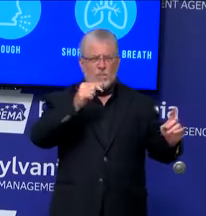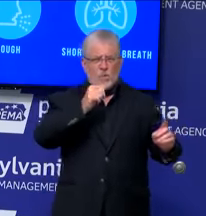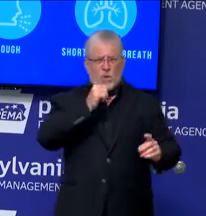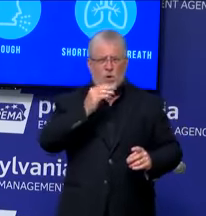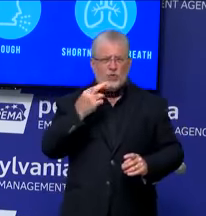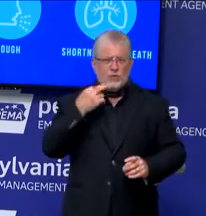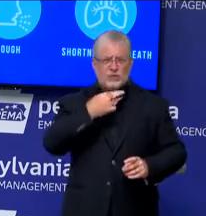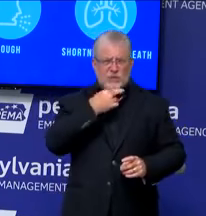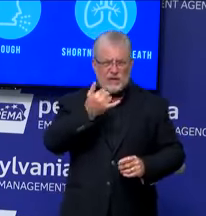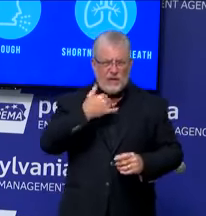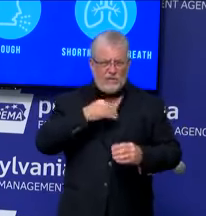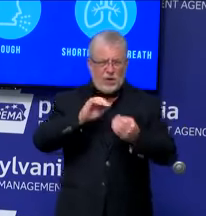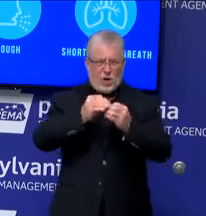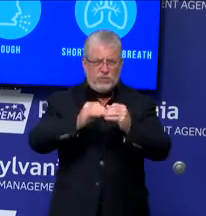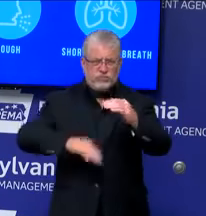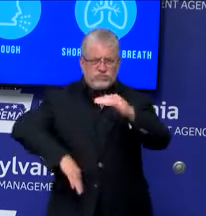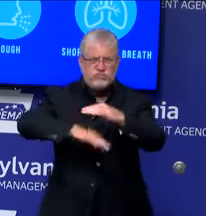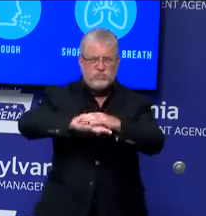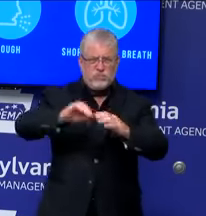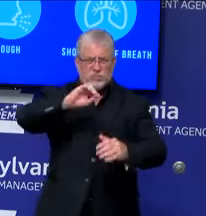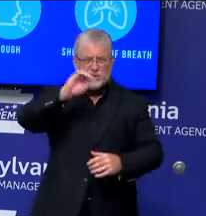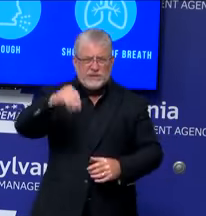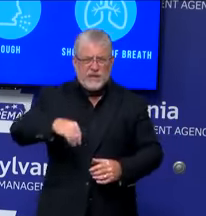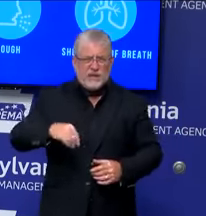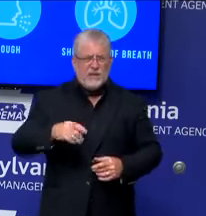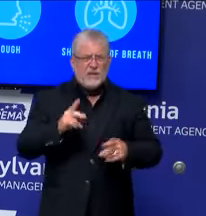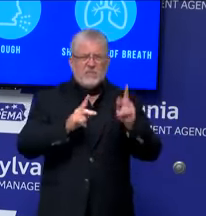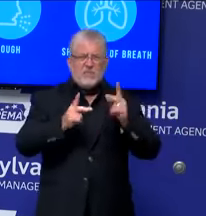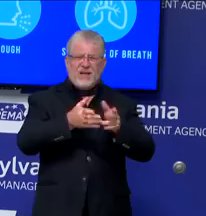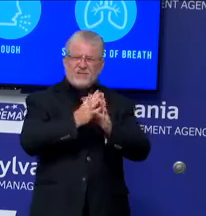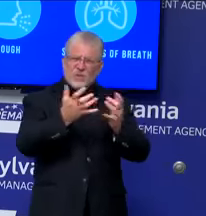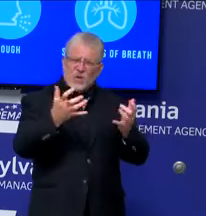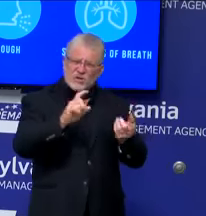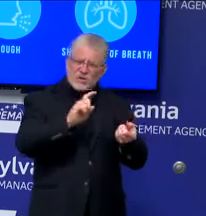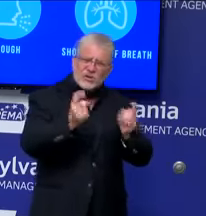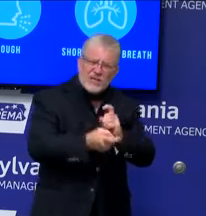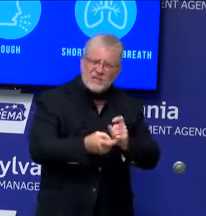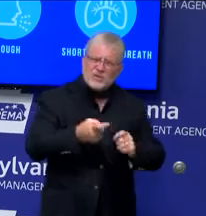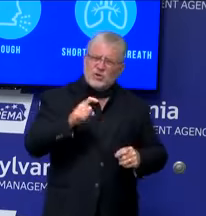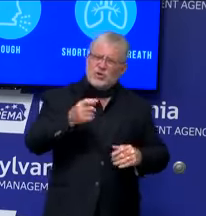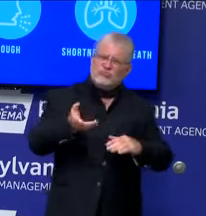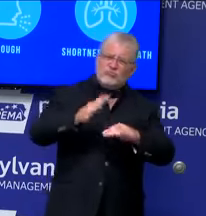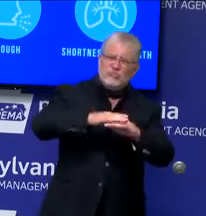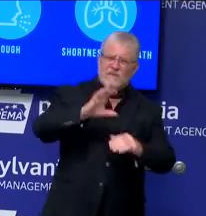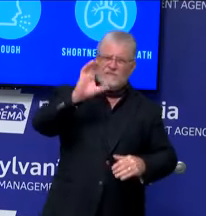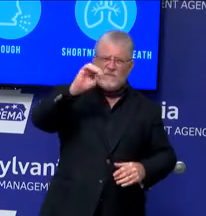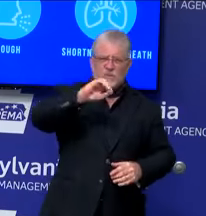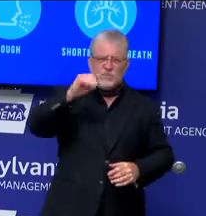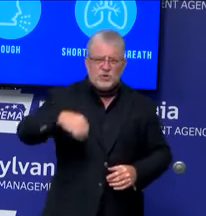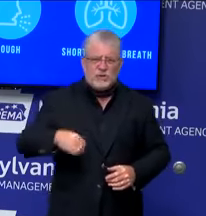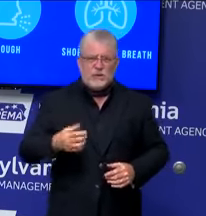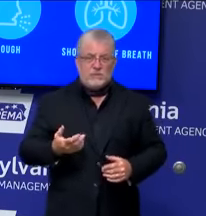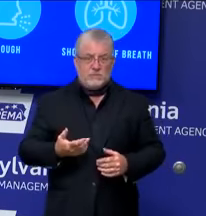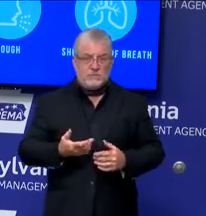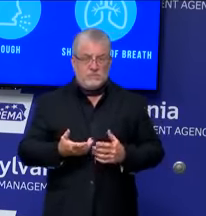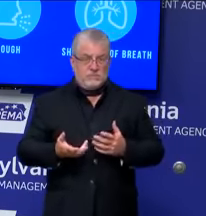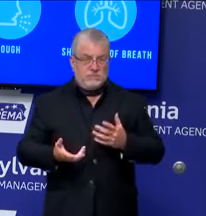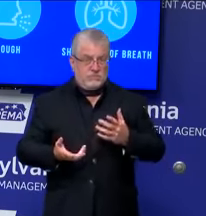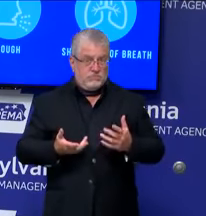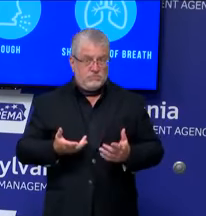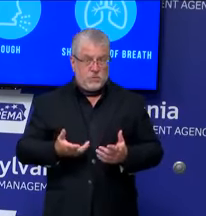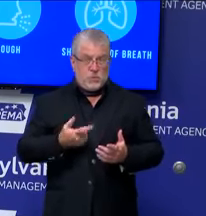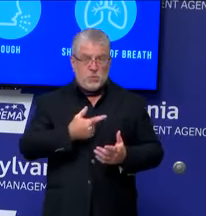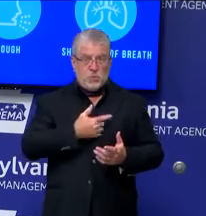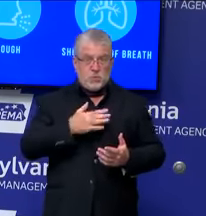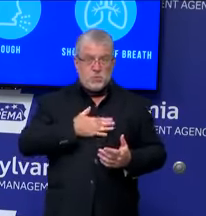Is this something we could see happen in the near future? And have you seen any impact on the cases from issuing that order almost two weeks ago? So, it